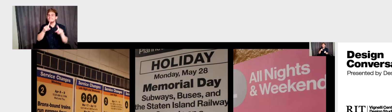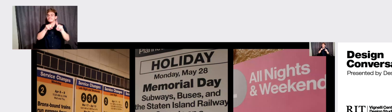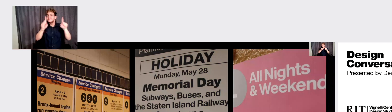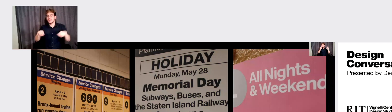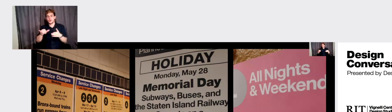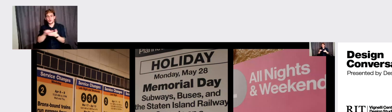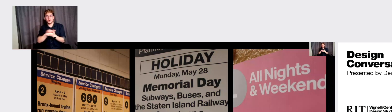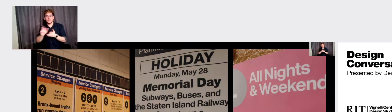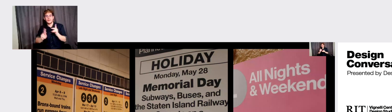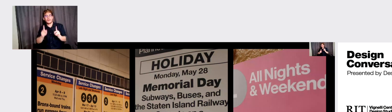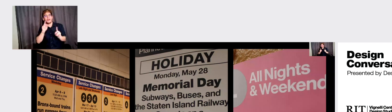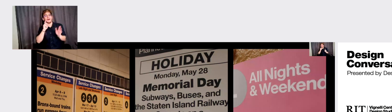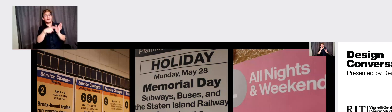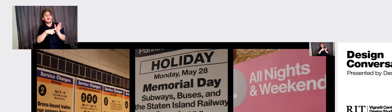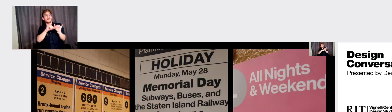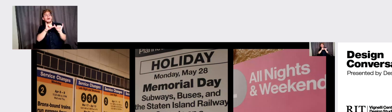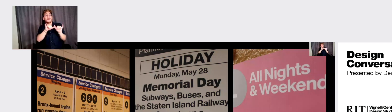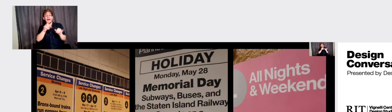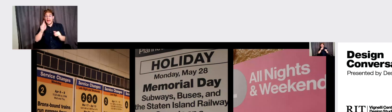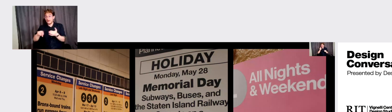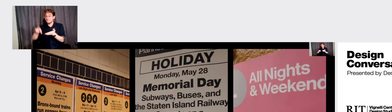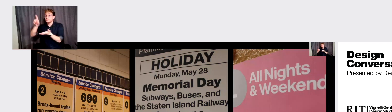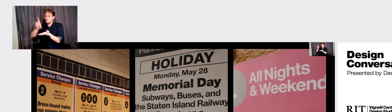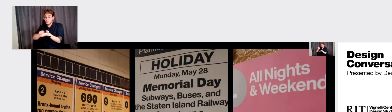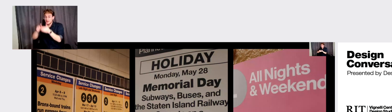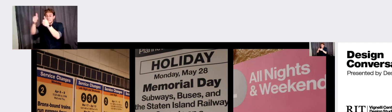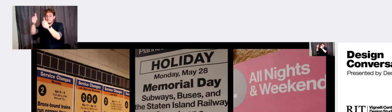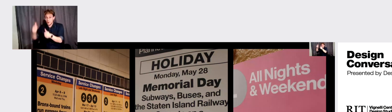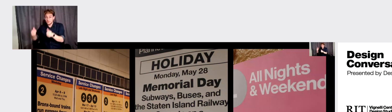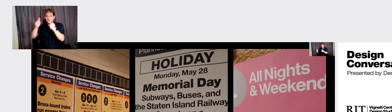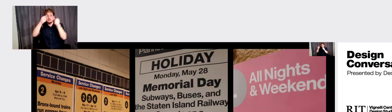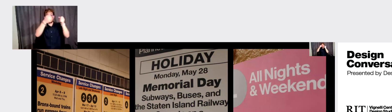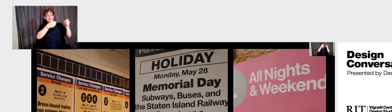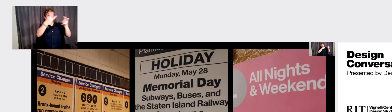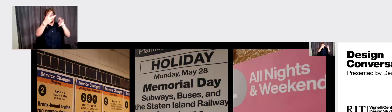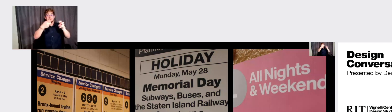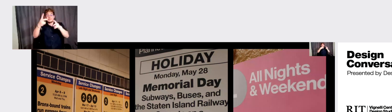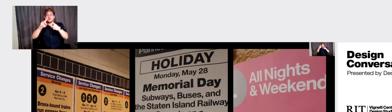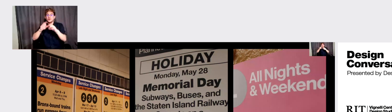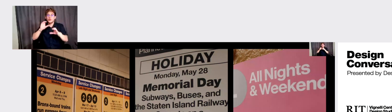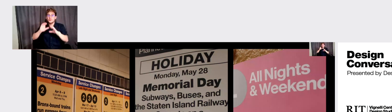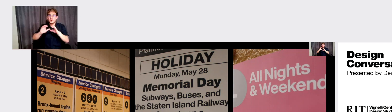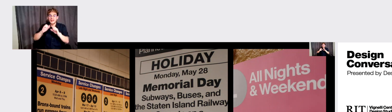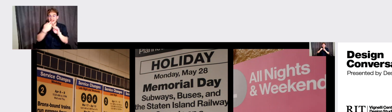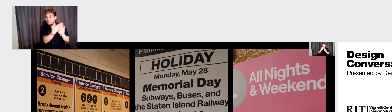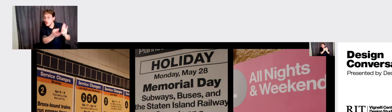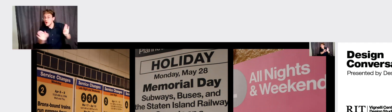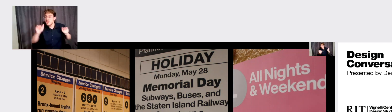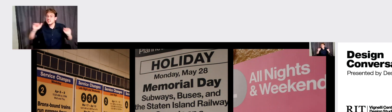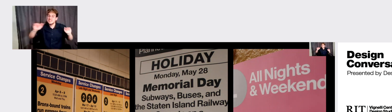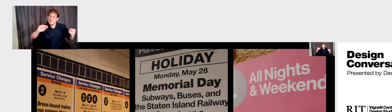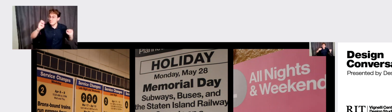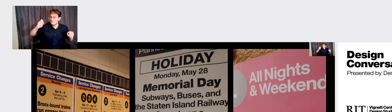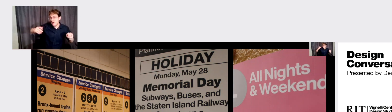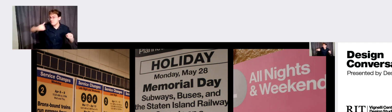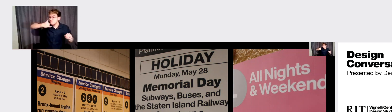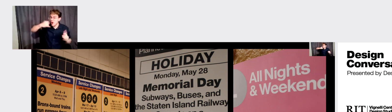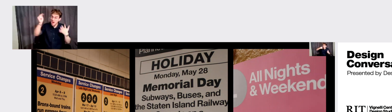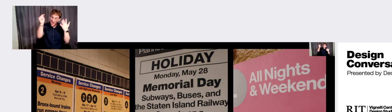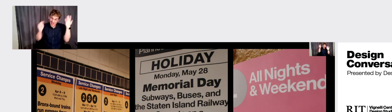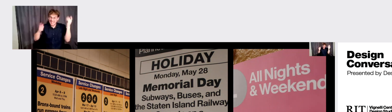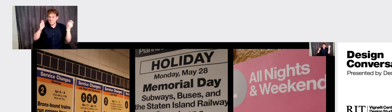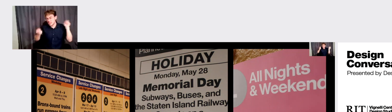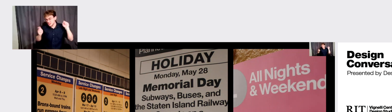familiar with that is actually that they have to print those posters to sort of communicate that those maps are actually not accurate. The things are